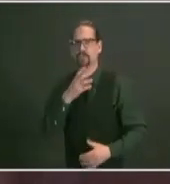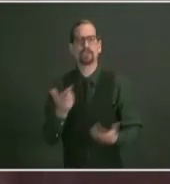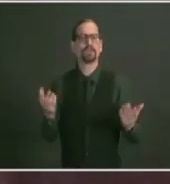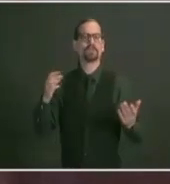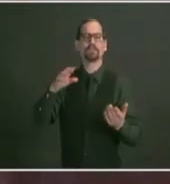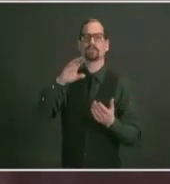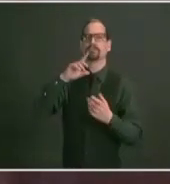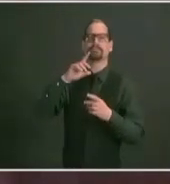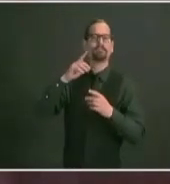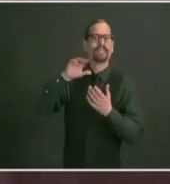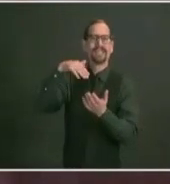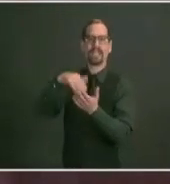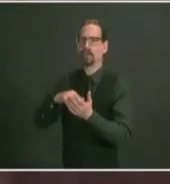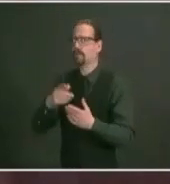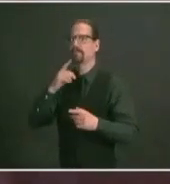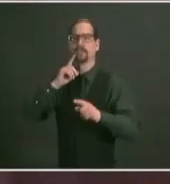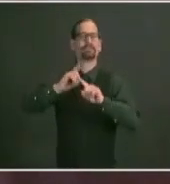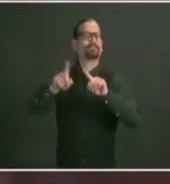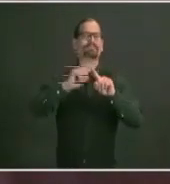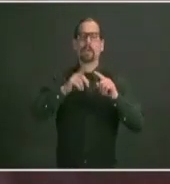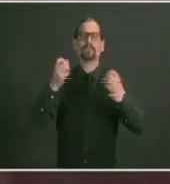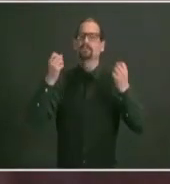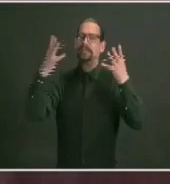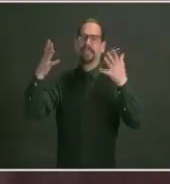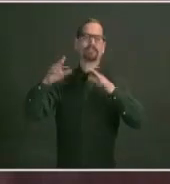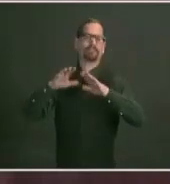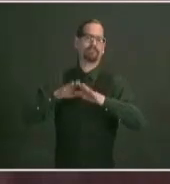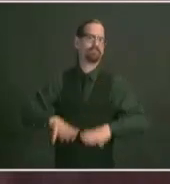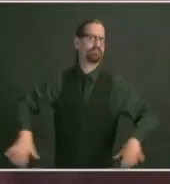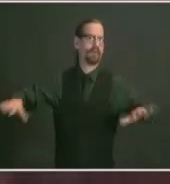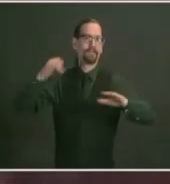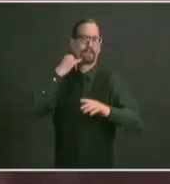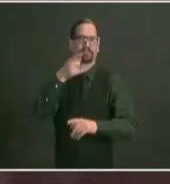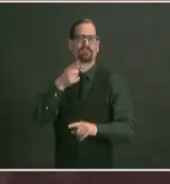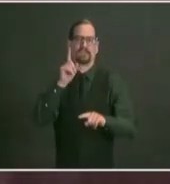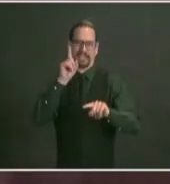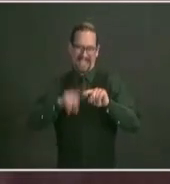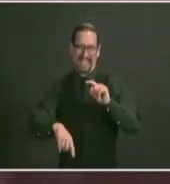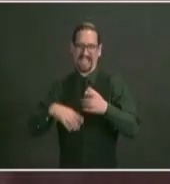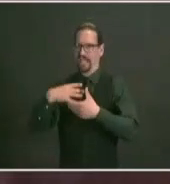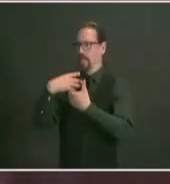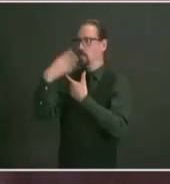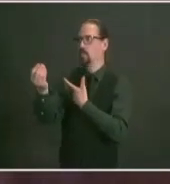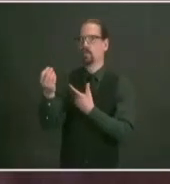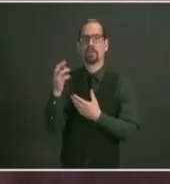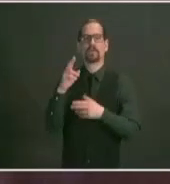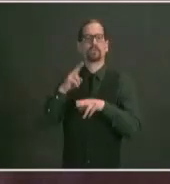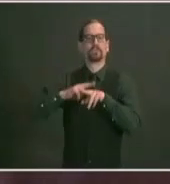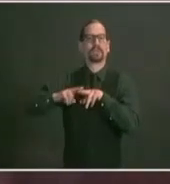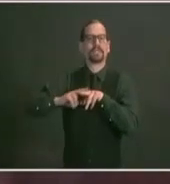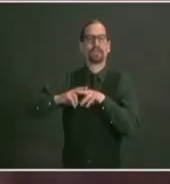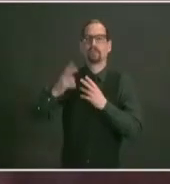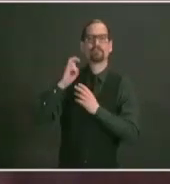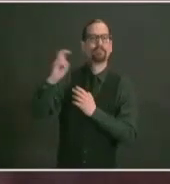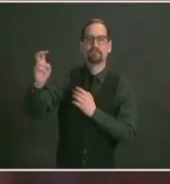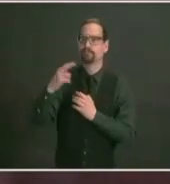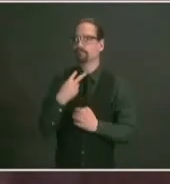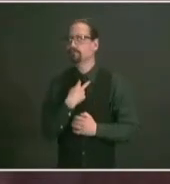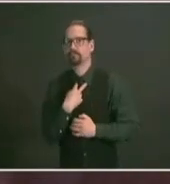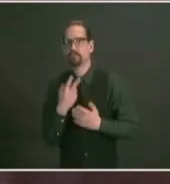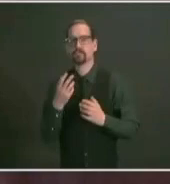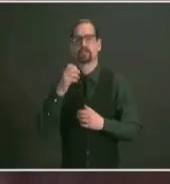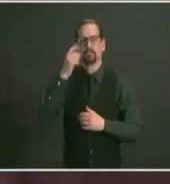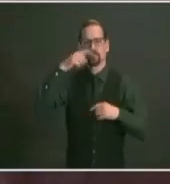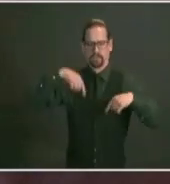the people we have information for currently will be contacted to schedule appointments and these three agencies will start